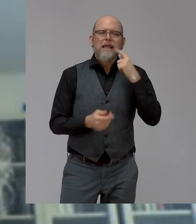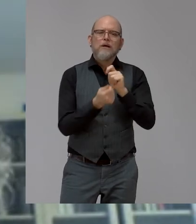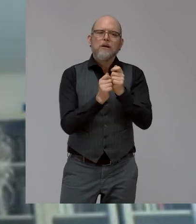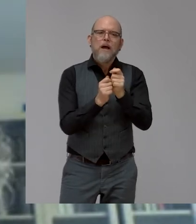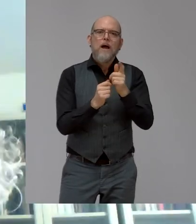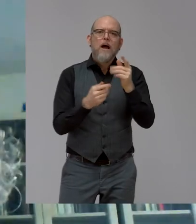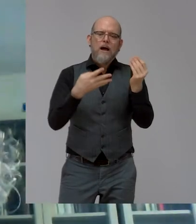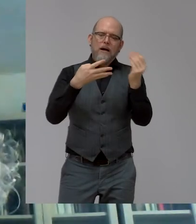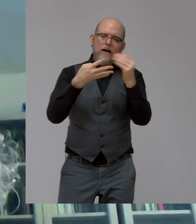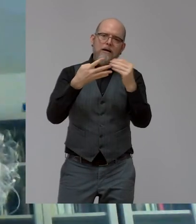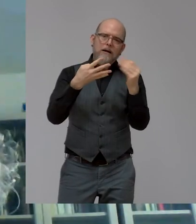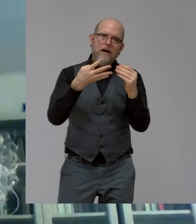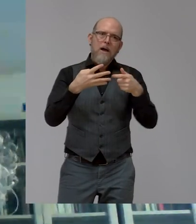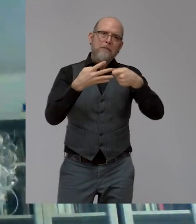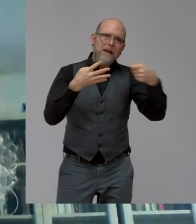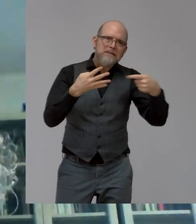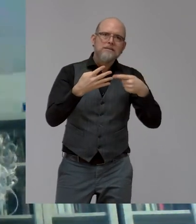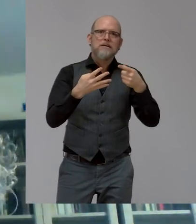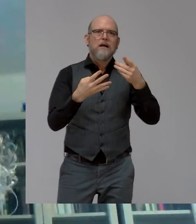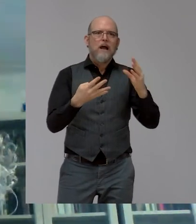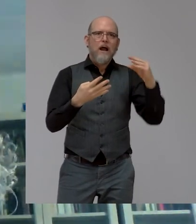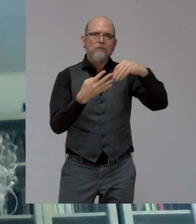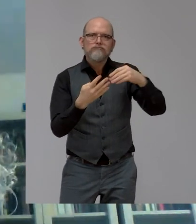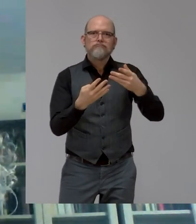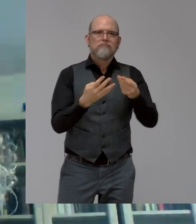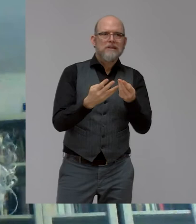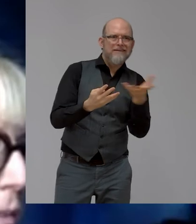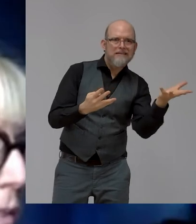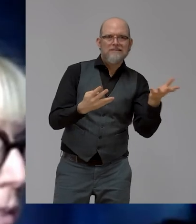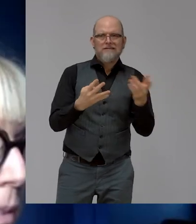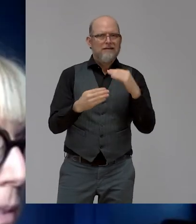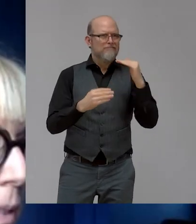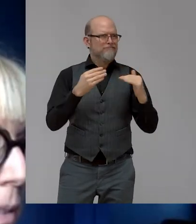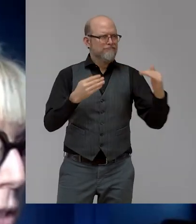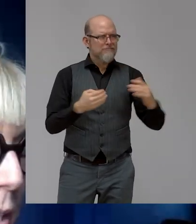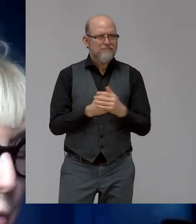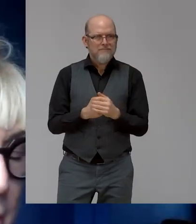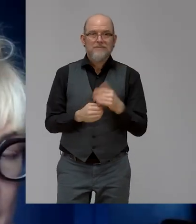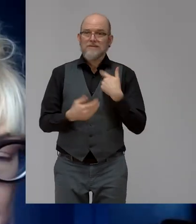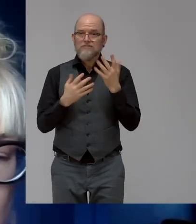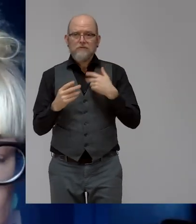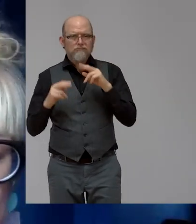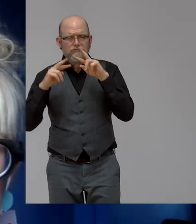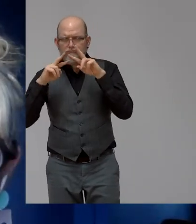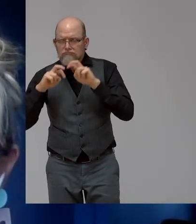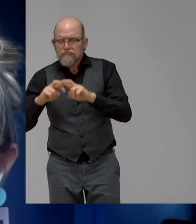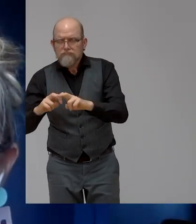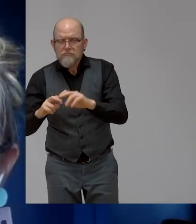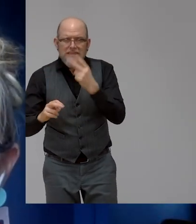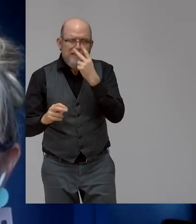You know, there was a piece of research that was done, I think it was in 2016 or 17, that said,